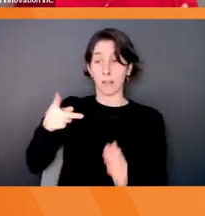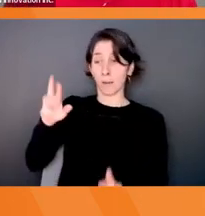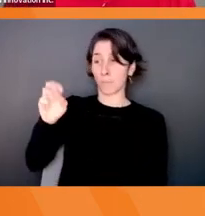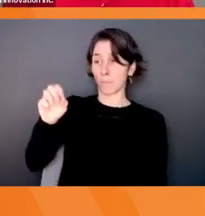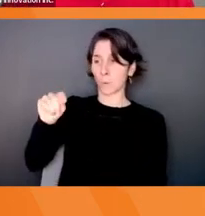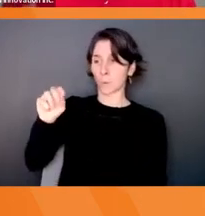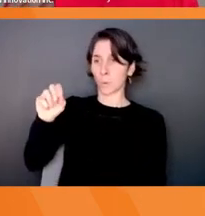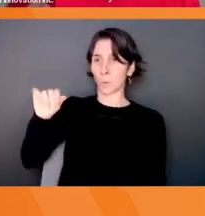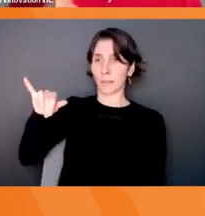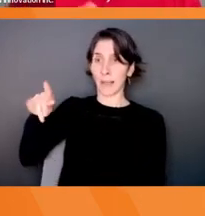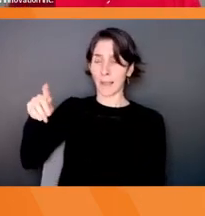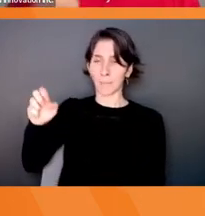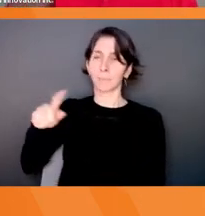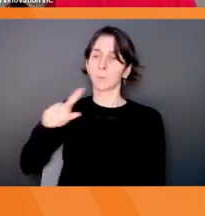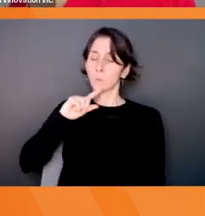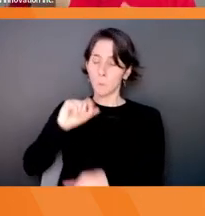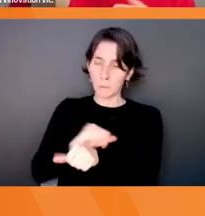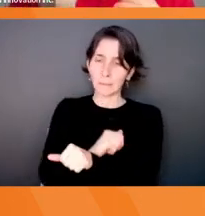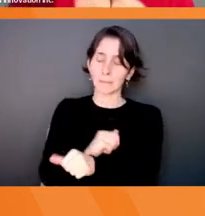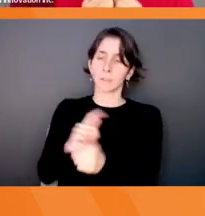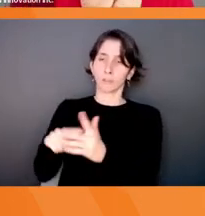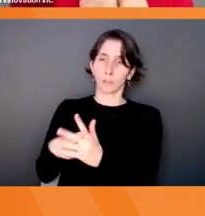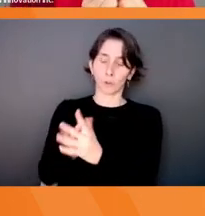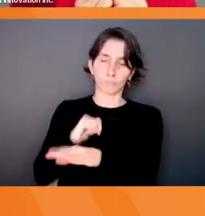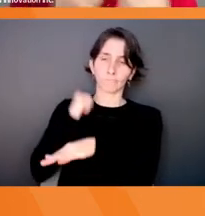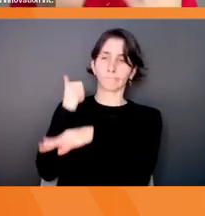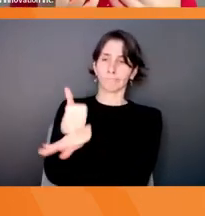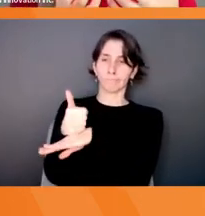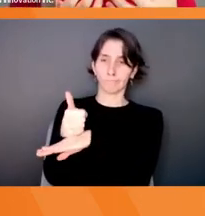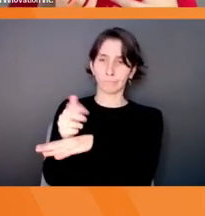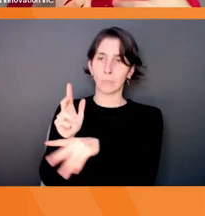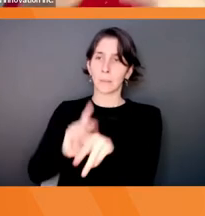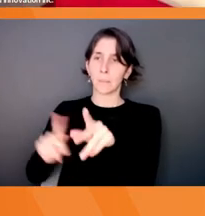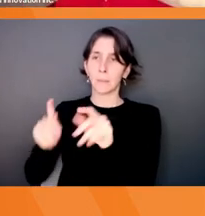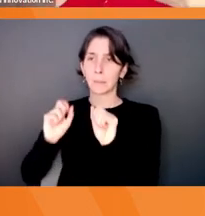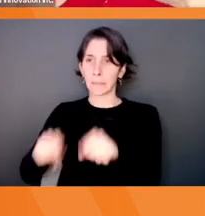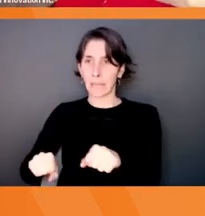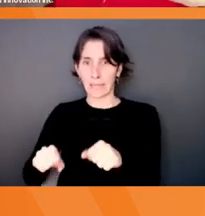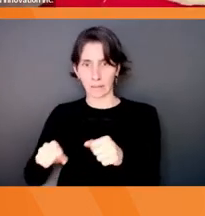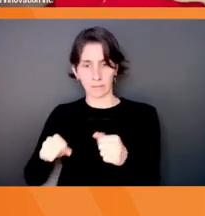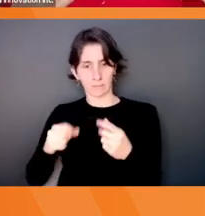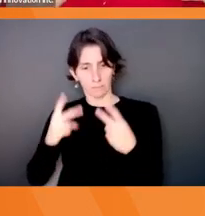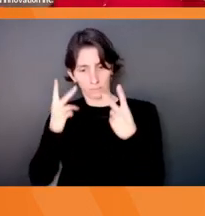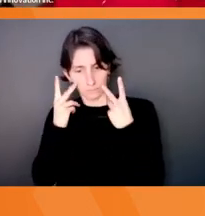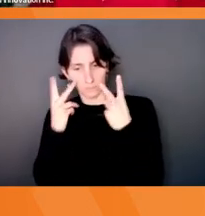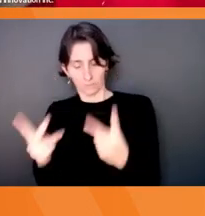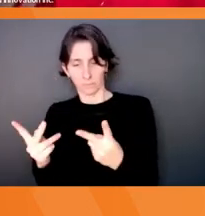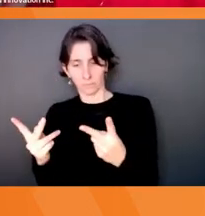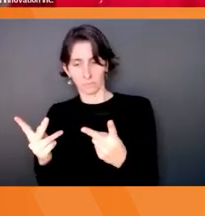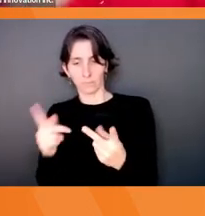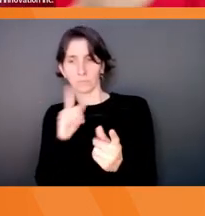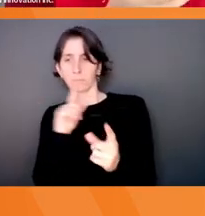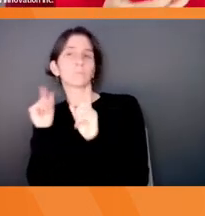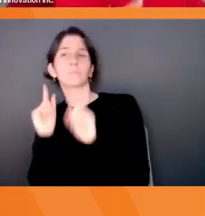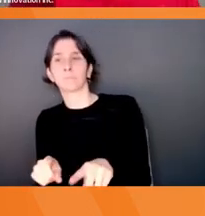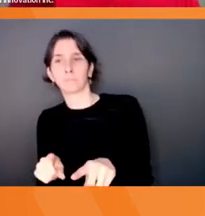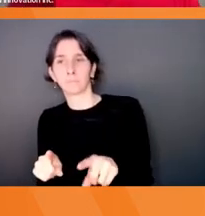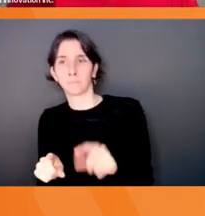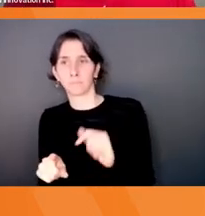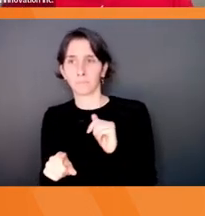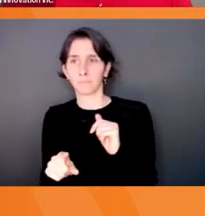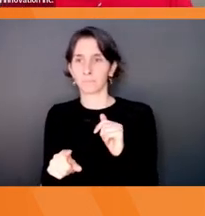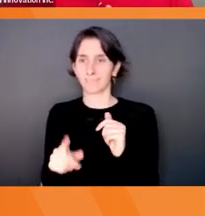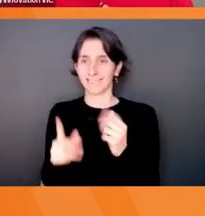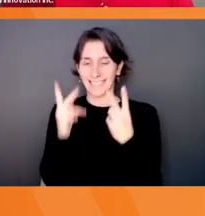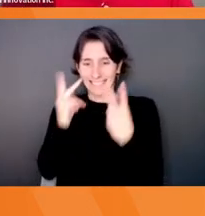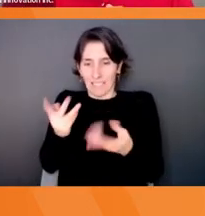the rubber meets the road. That's really when people now have an ability to react to something that you are hoping to see get rolled